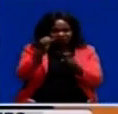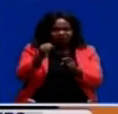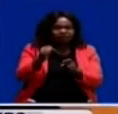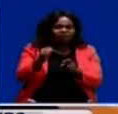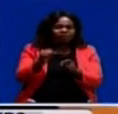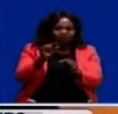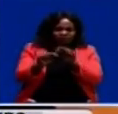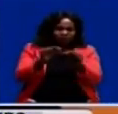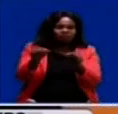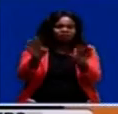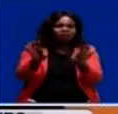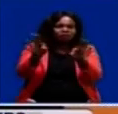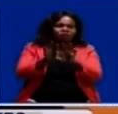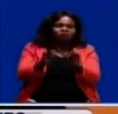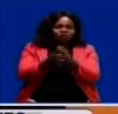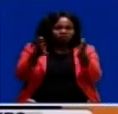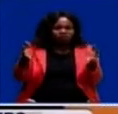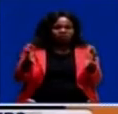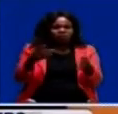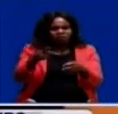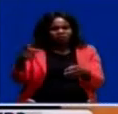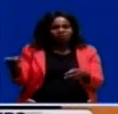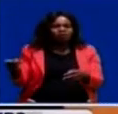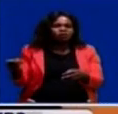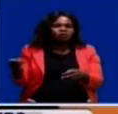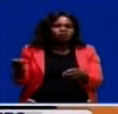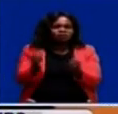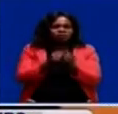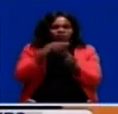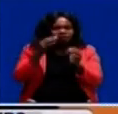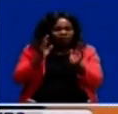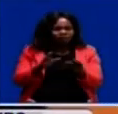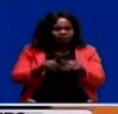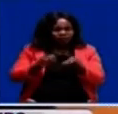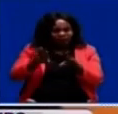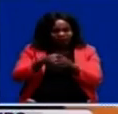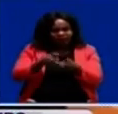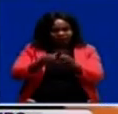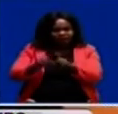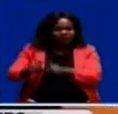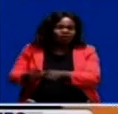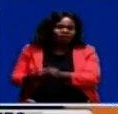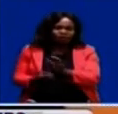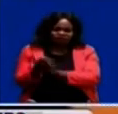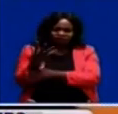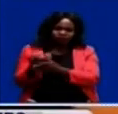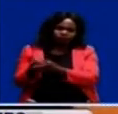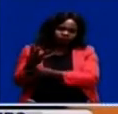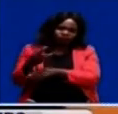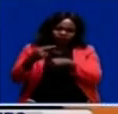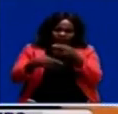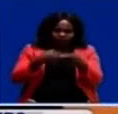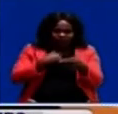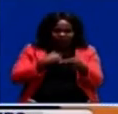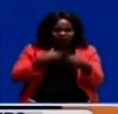key to enhance production with our farmers who are engaged into various crop production. So there's an area of investment